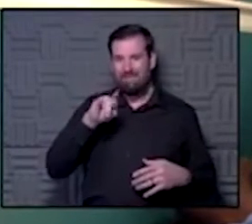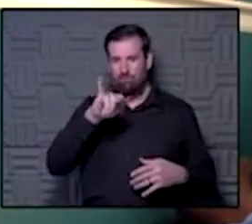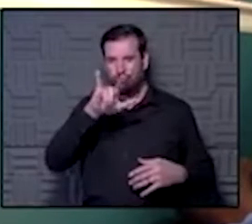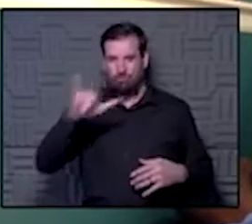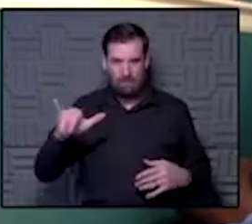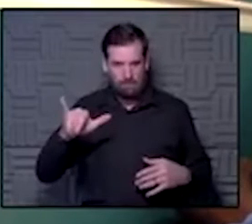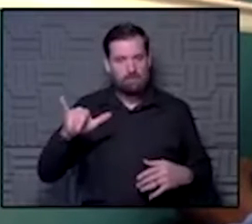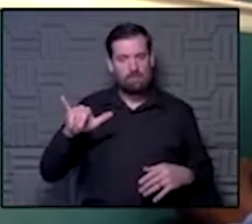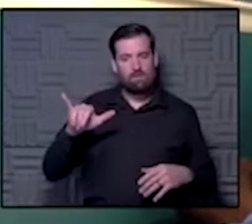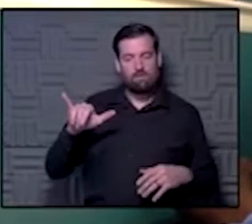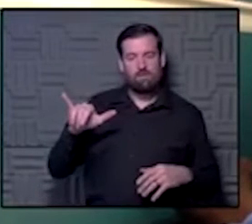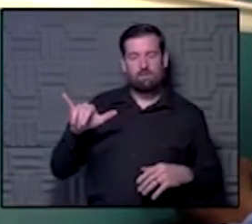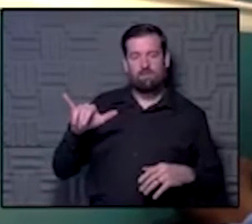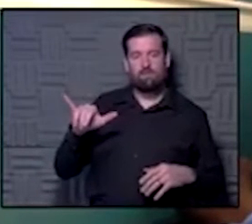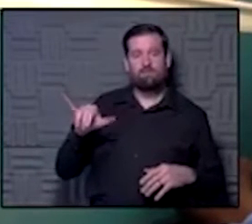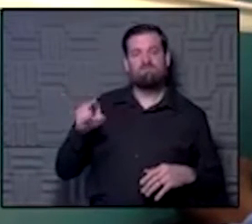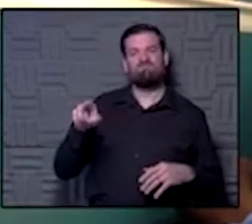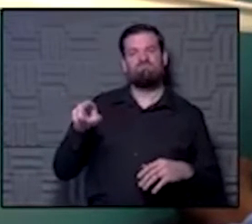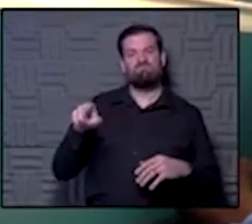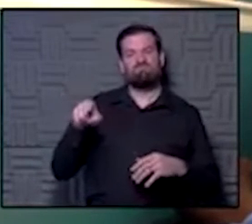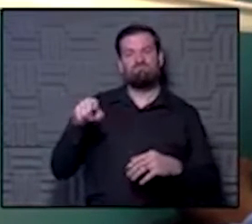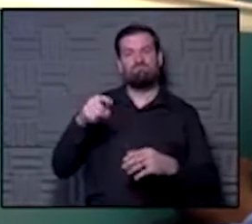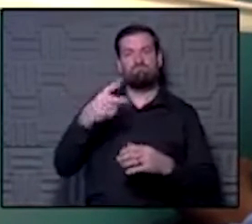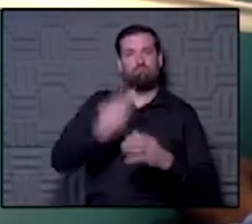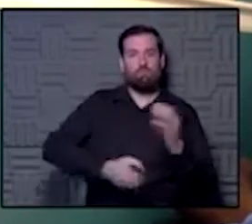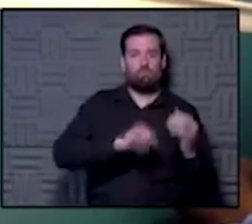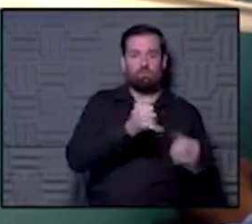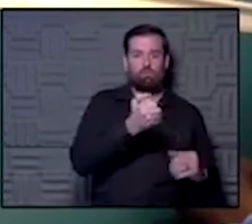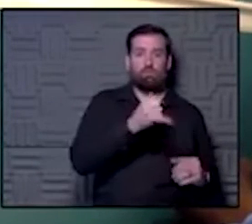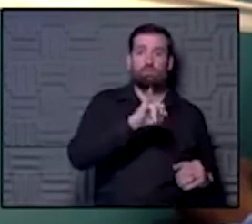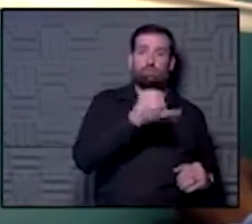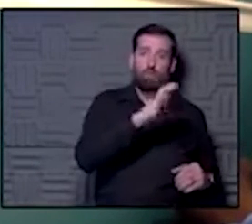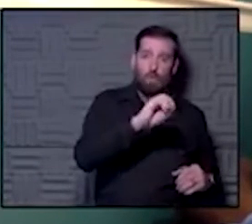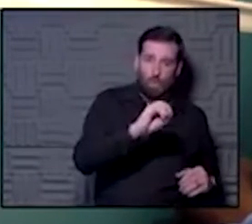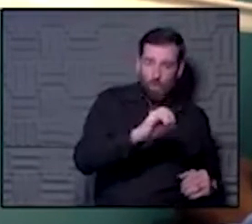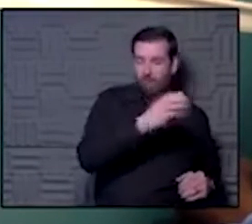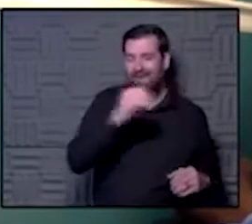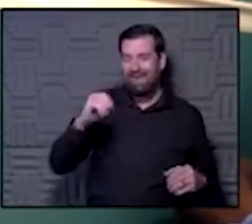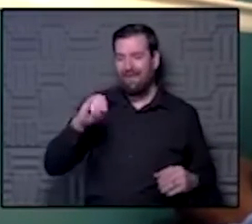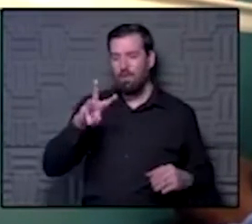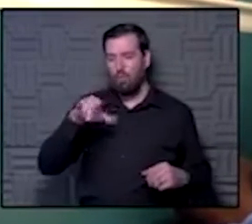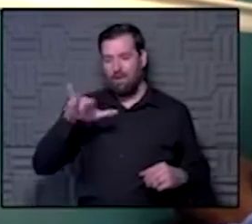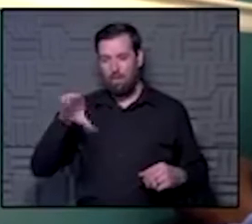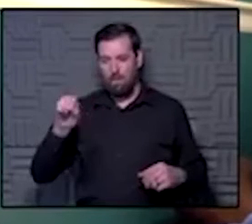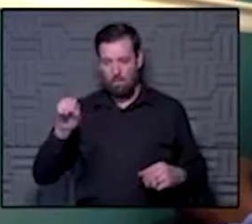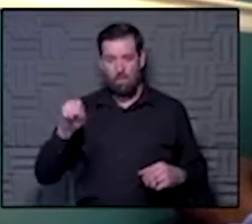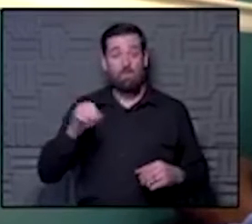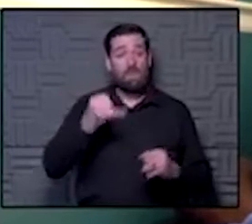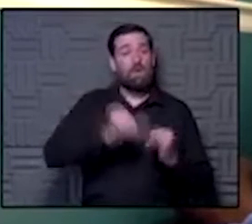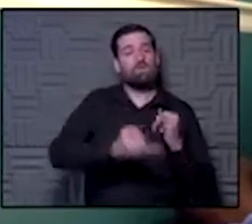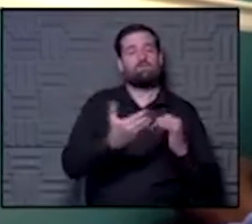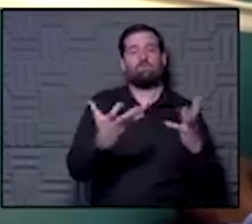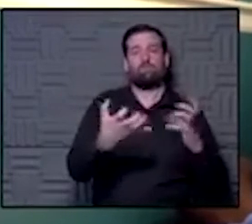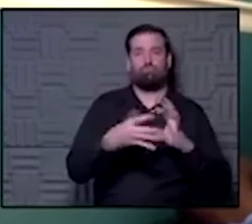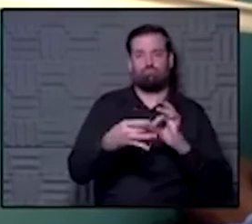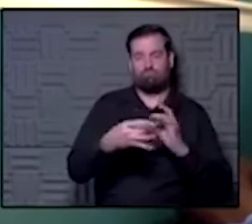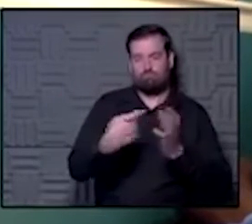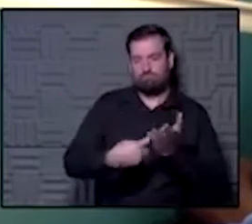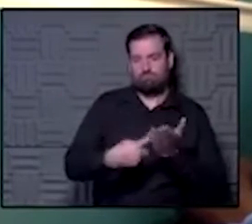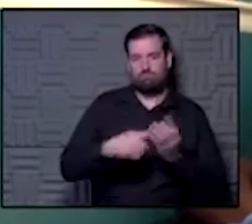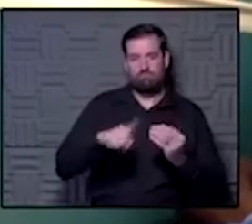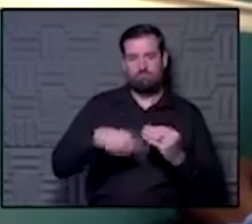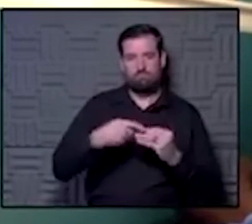And that has presence in both Johnson and Wyndall counties. And lastly, I'd like to talk a little bit about our